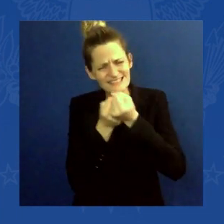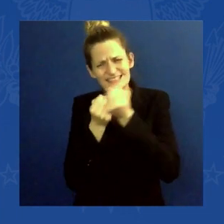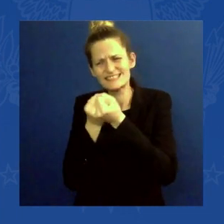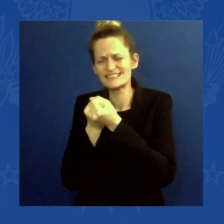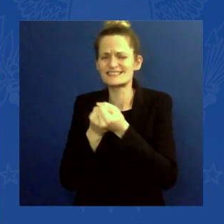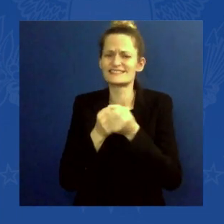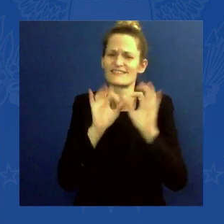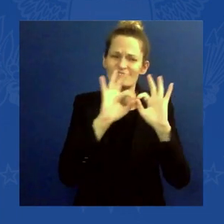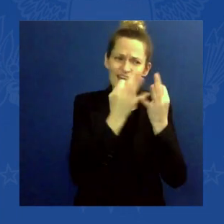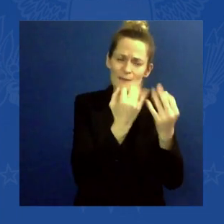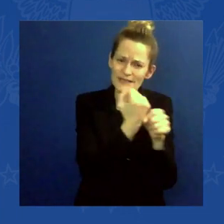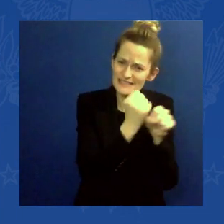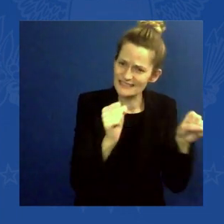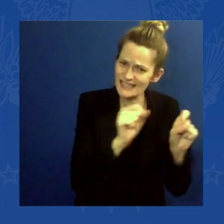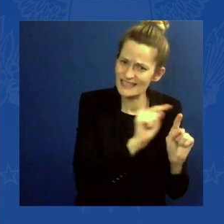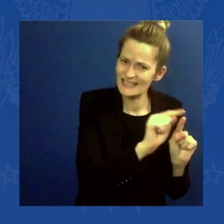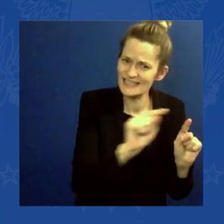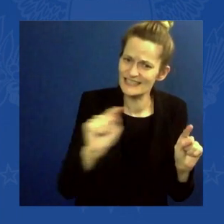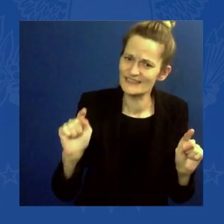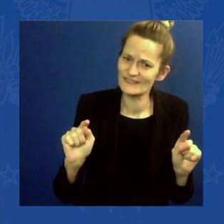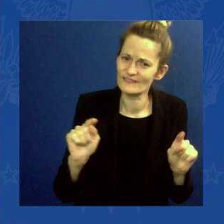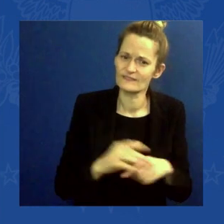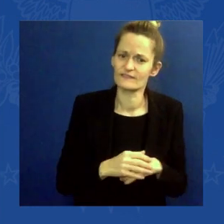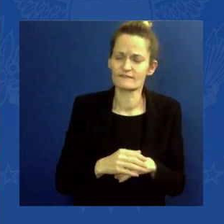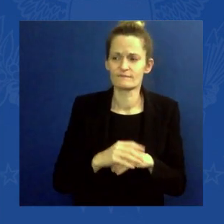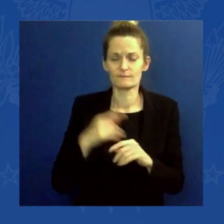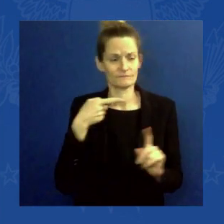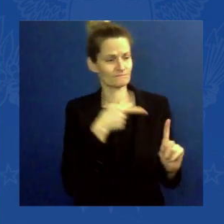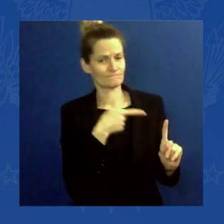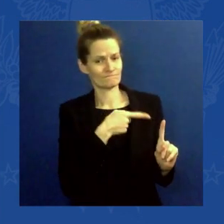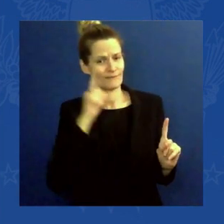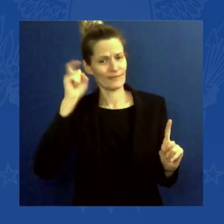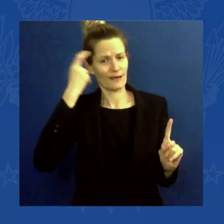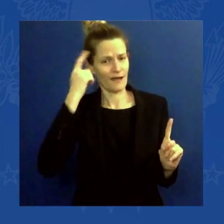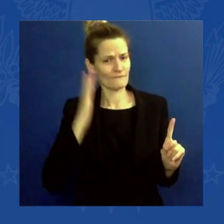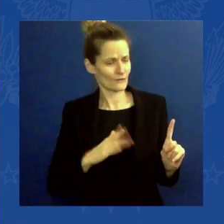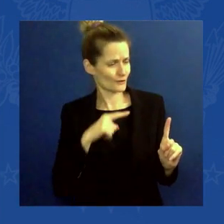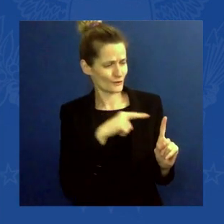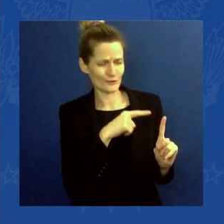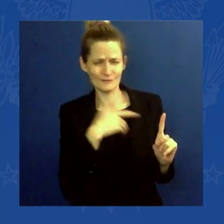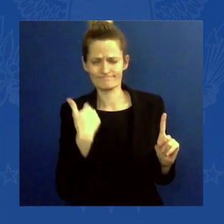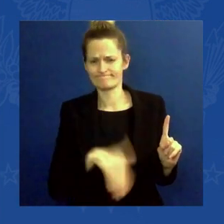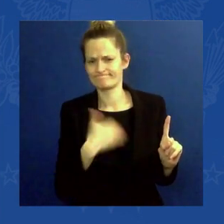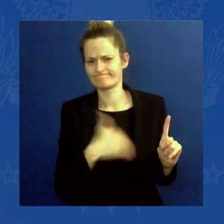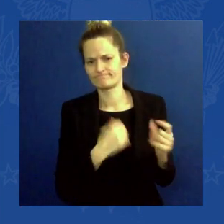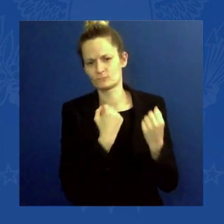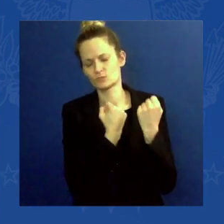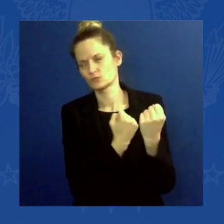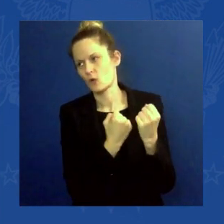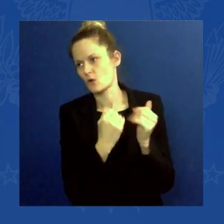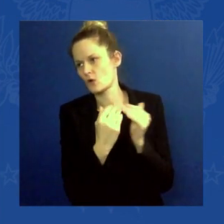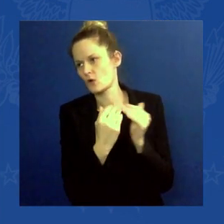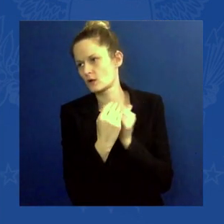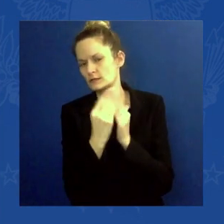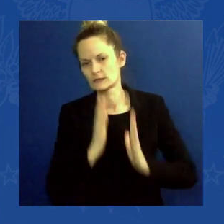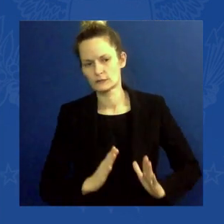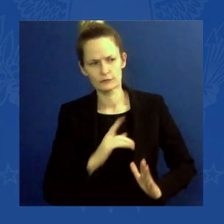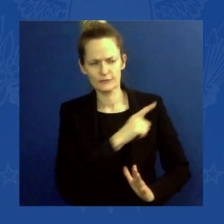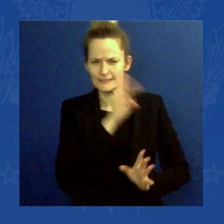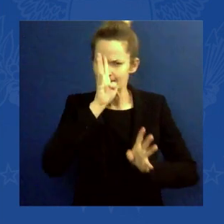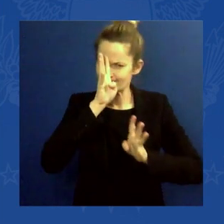state with poise and strong leadership. He's been an innovator in items for long-term solutions.